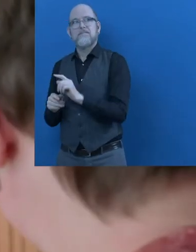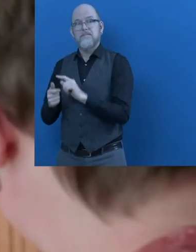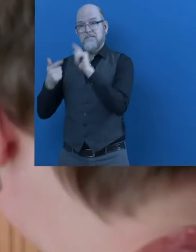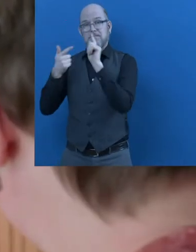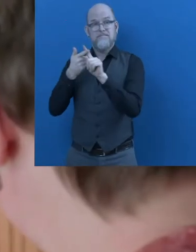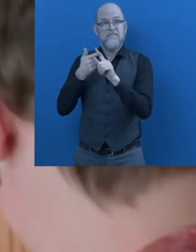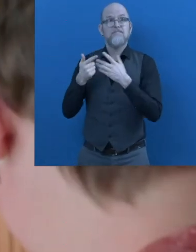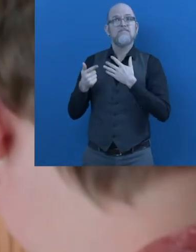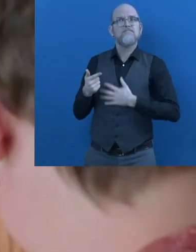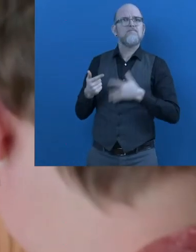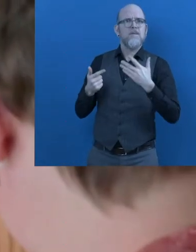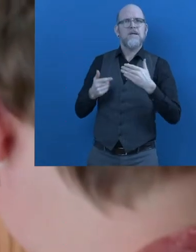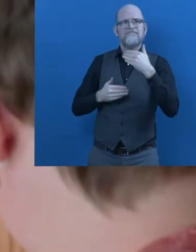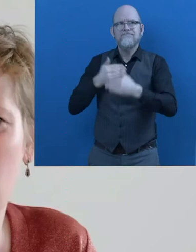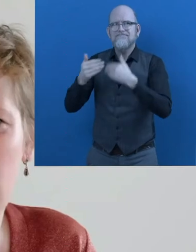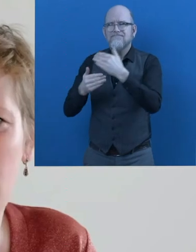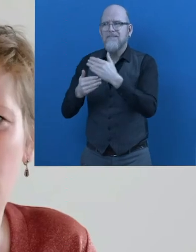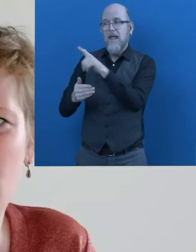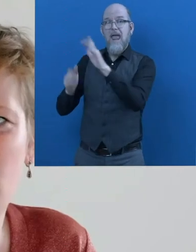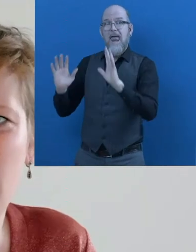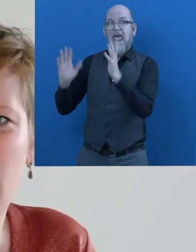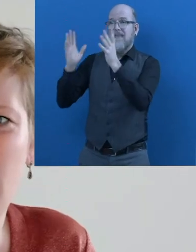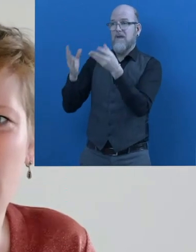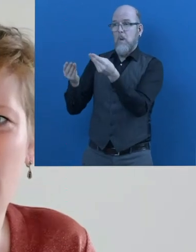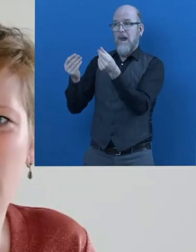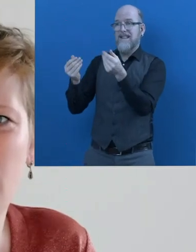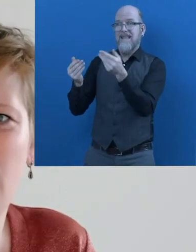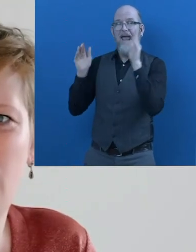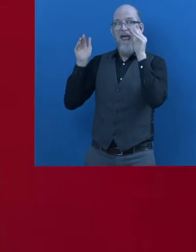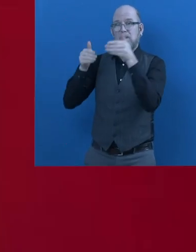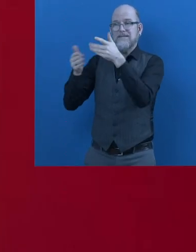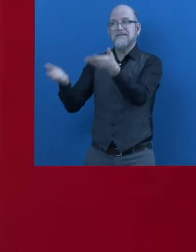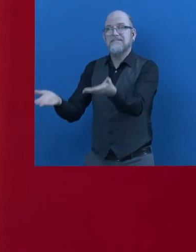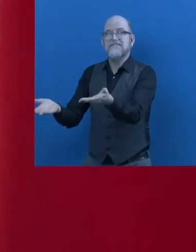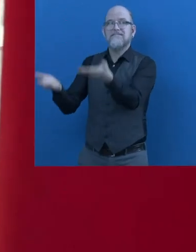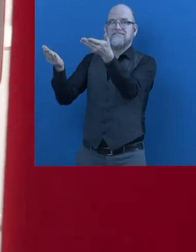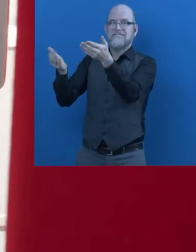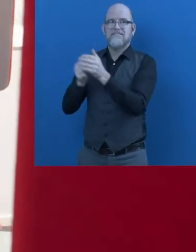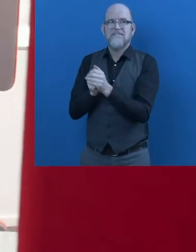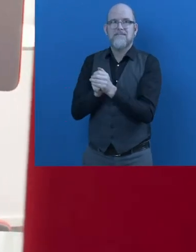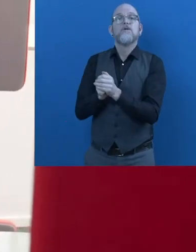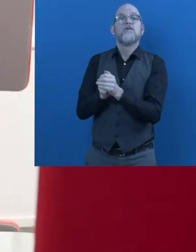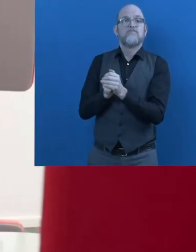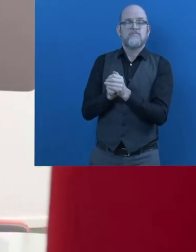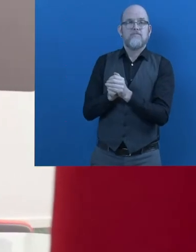contribute to the improvement of the quality of life of people on the spectrum.